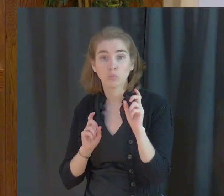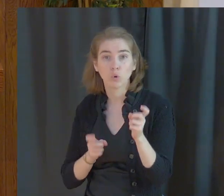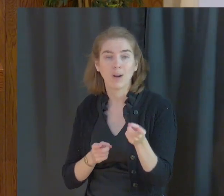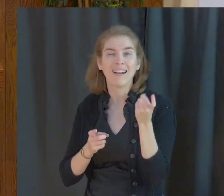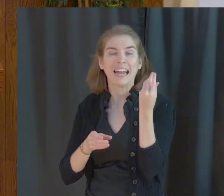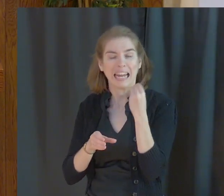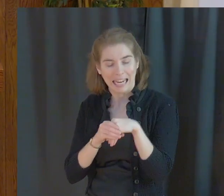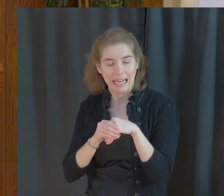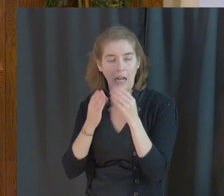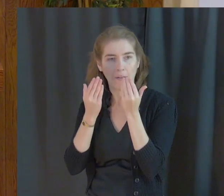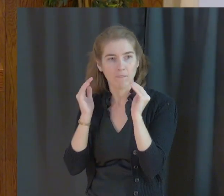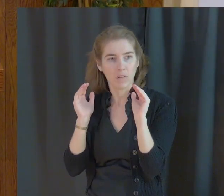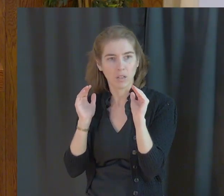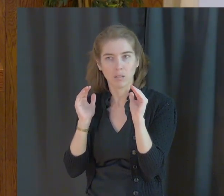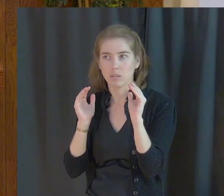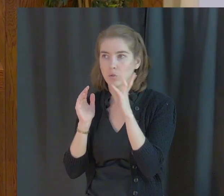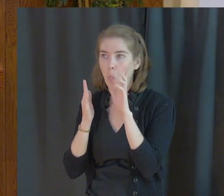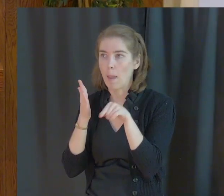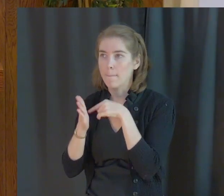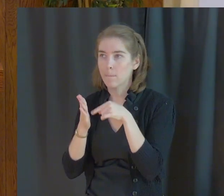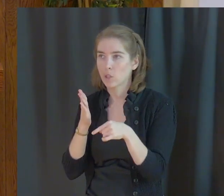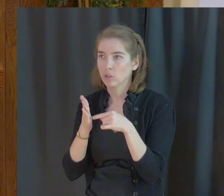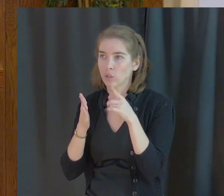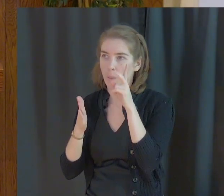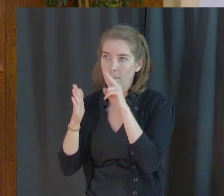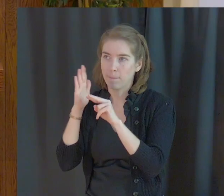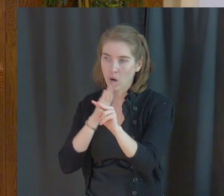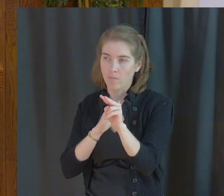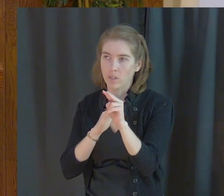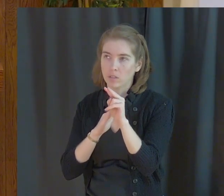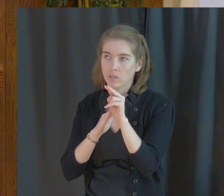in heaven, for so they persecuted the prophets who were before you.